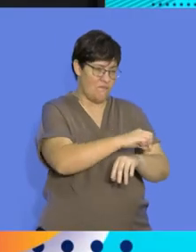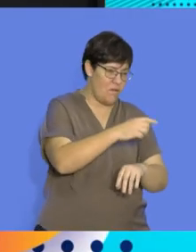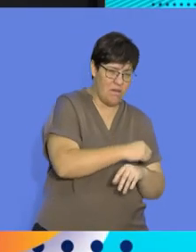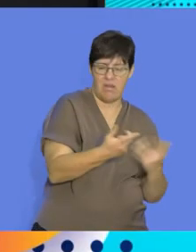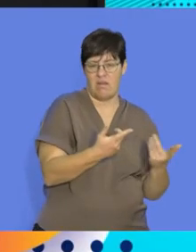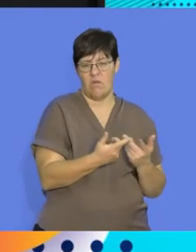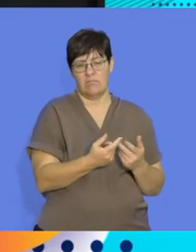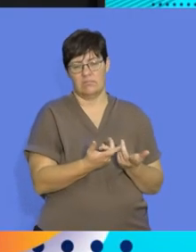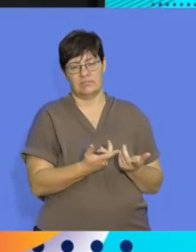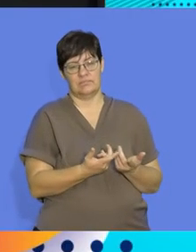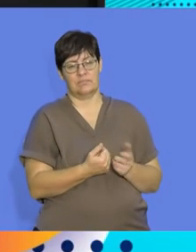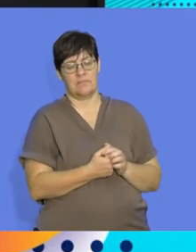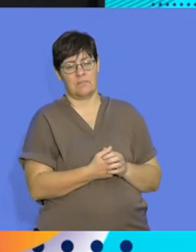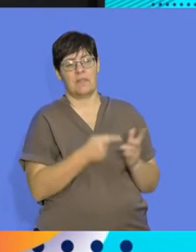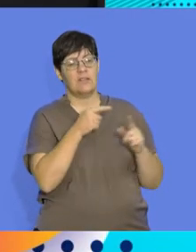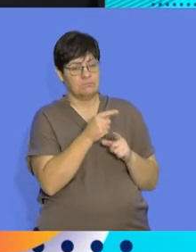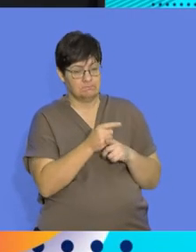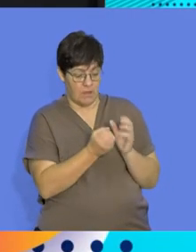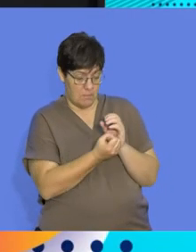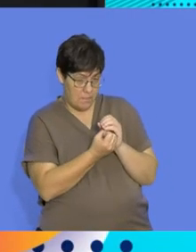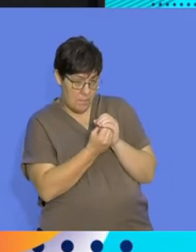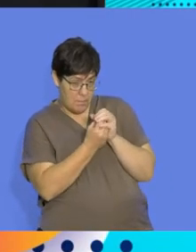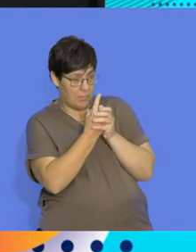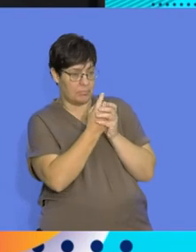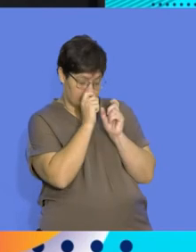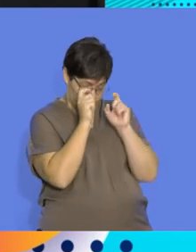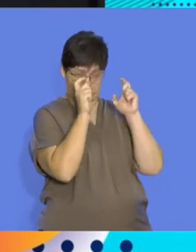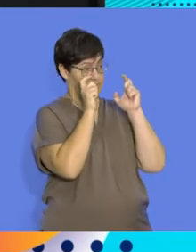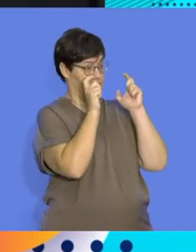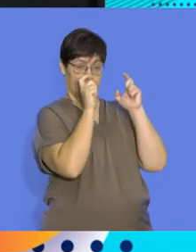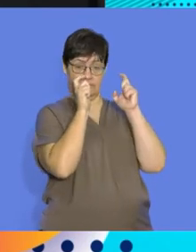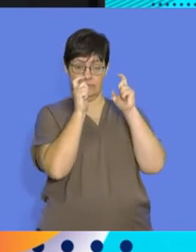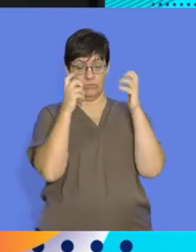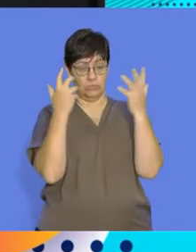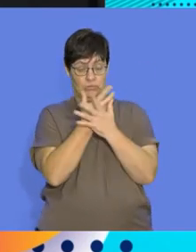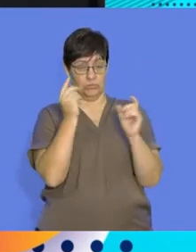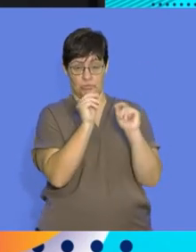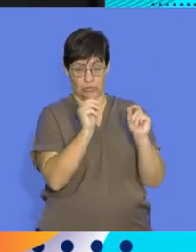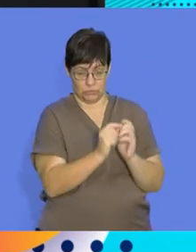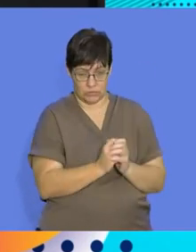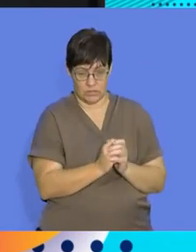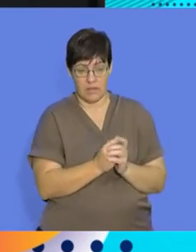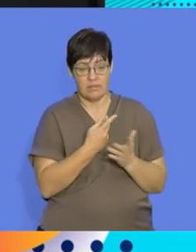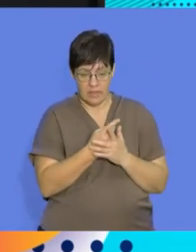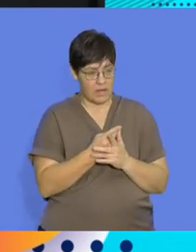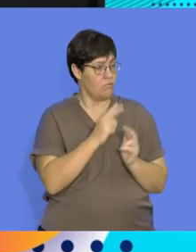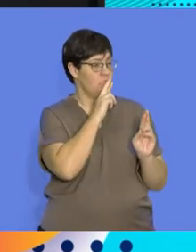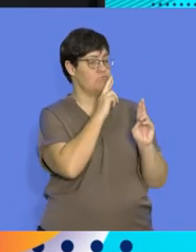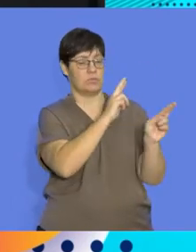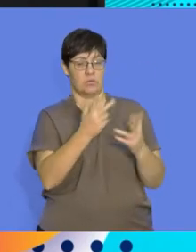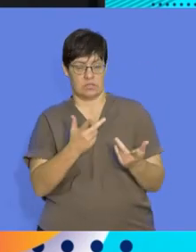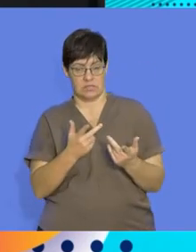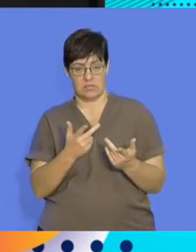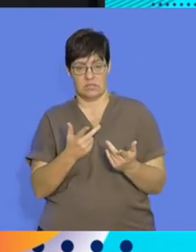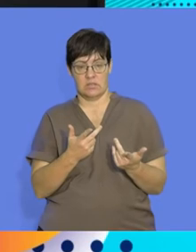fur or feathers rather, and these, when they hatch, their eyes open quite soon after and they're able to respond